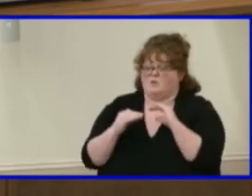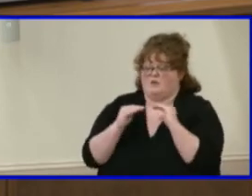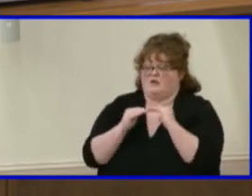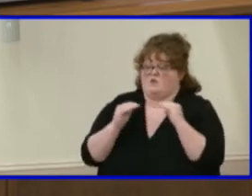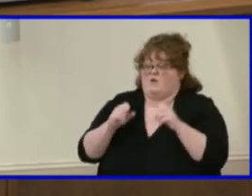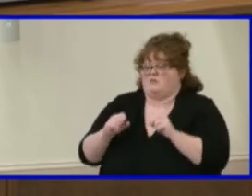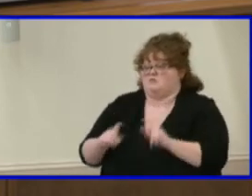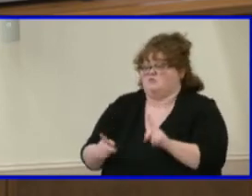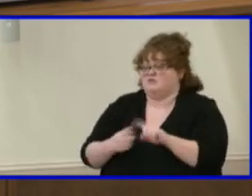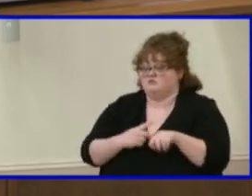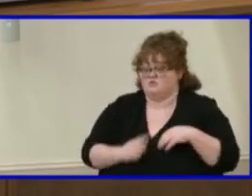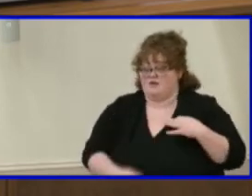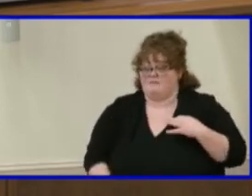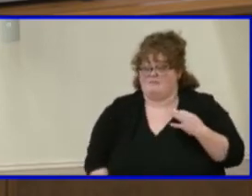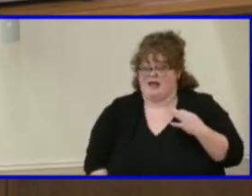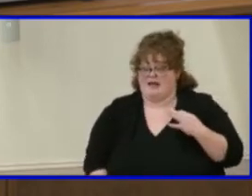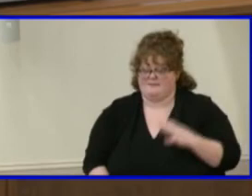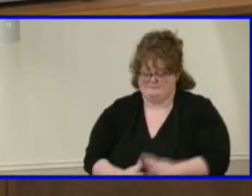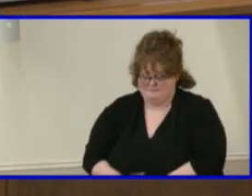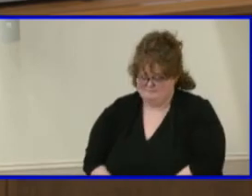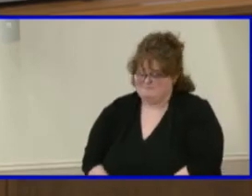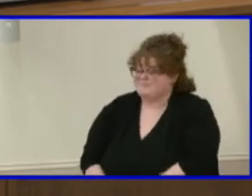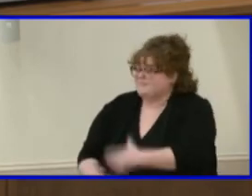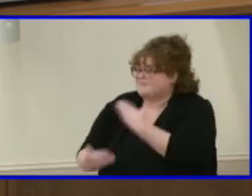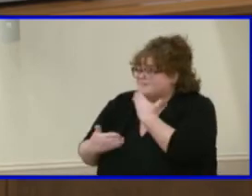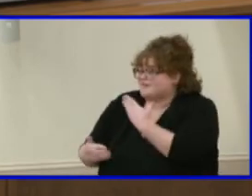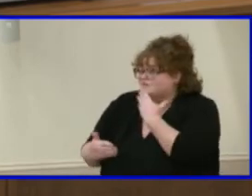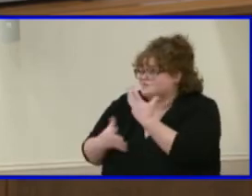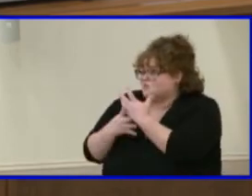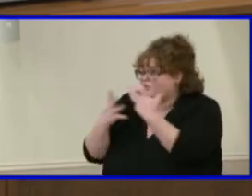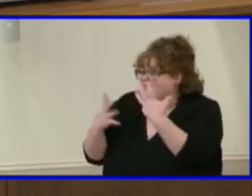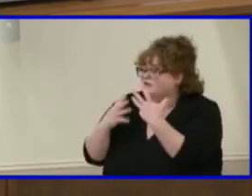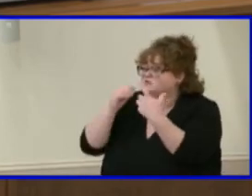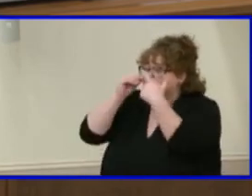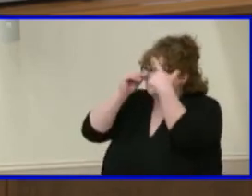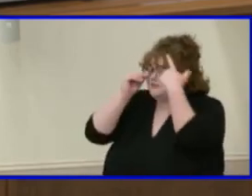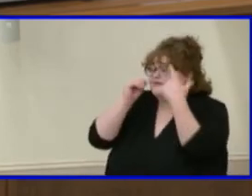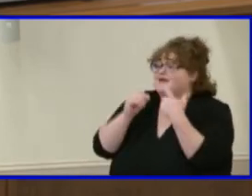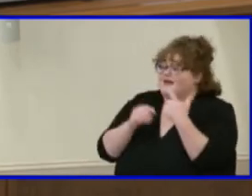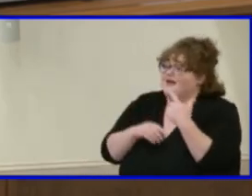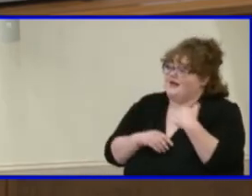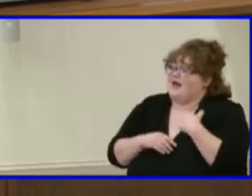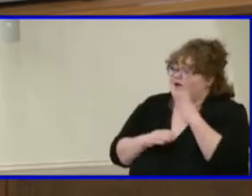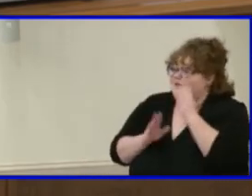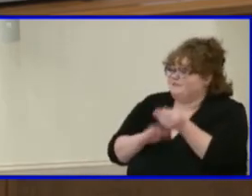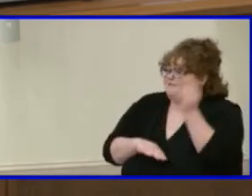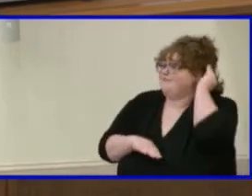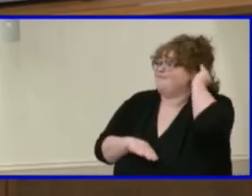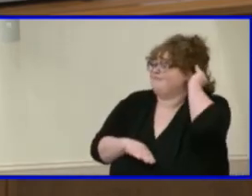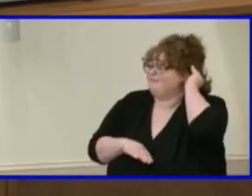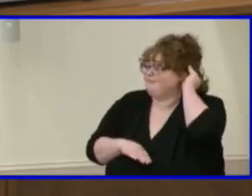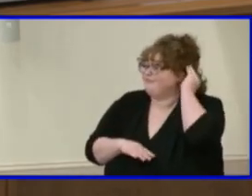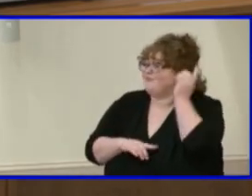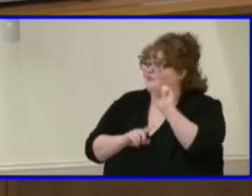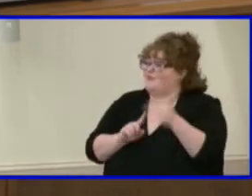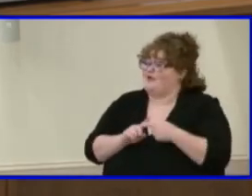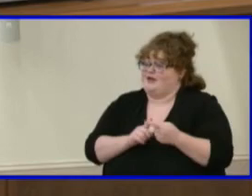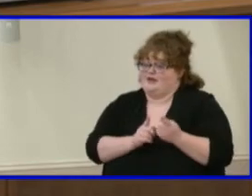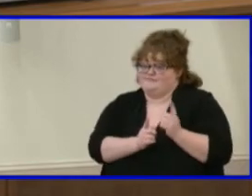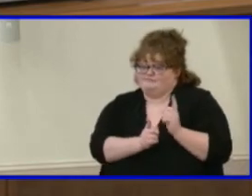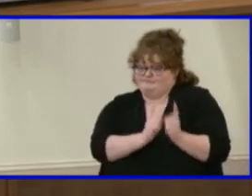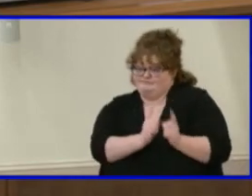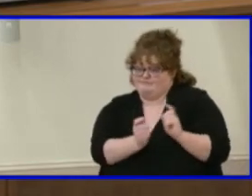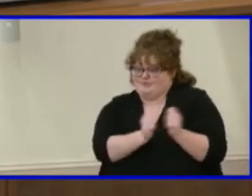to apply. I really appreciate that insight to put as a little tool in my toolbox when I'm having some of this conversation. Um,